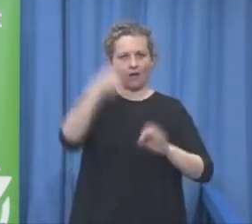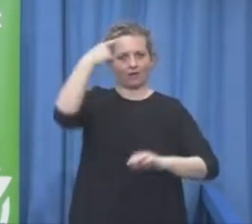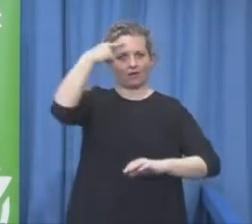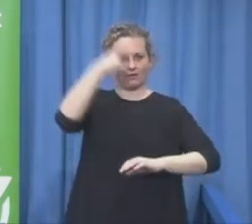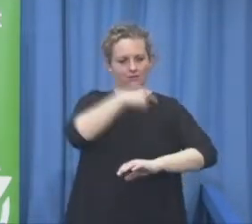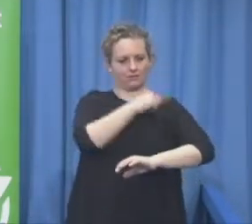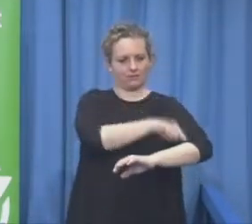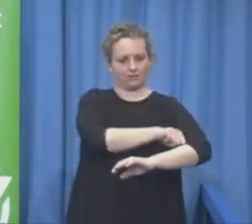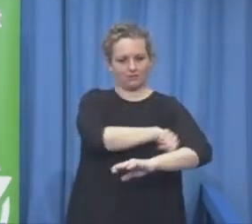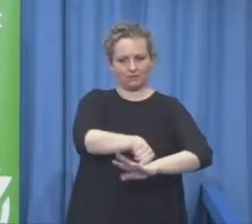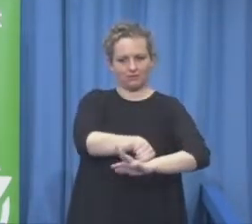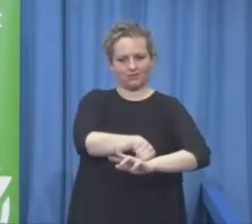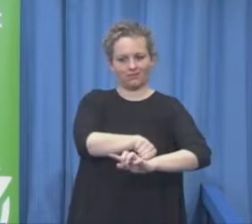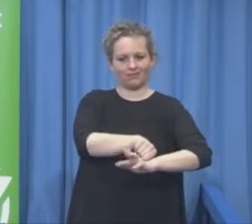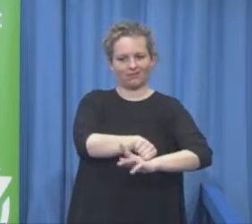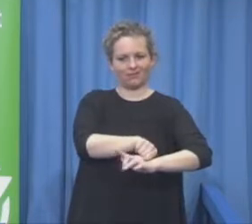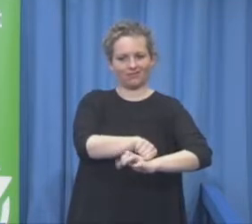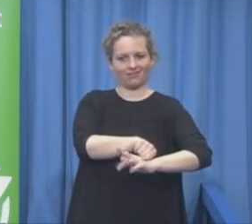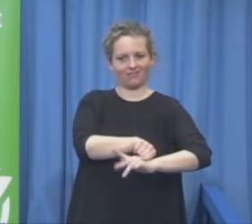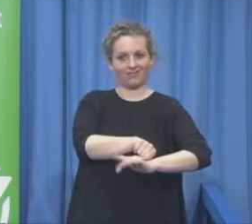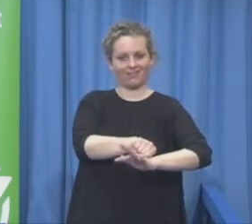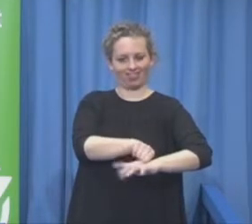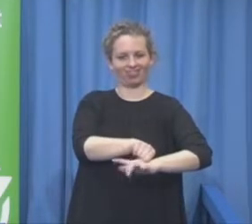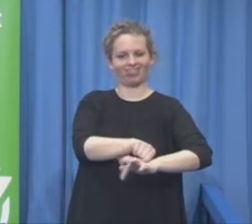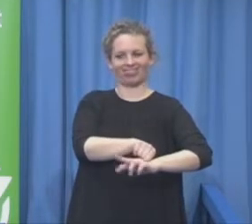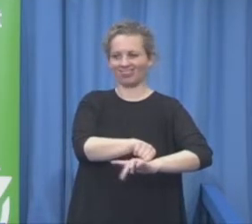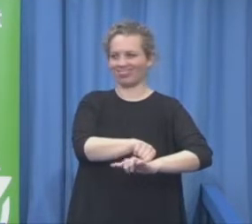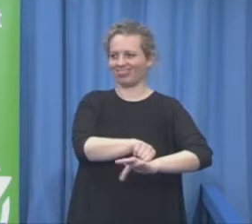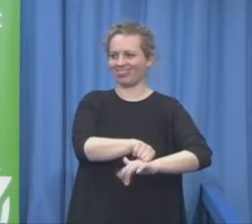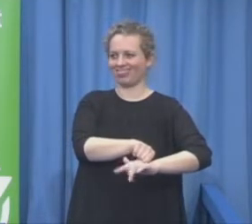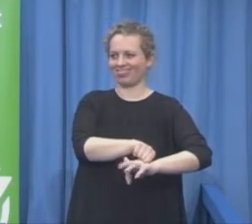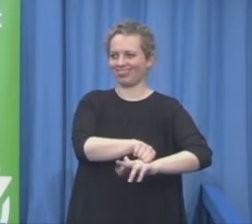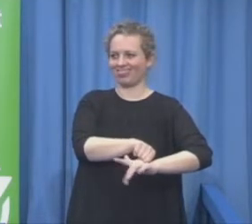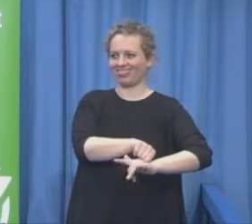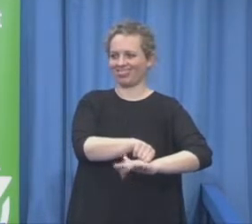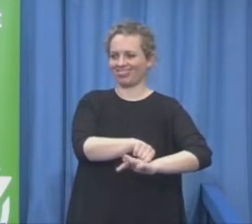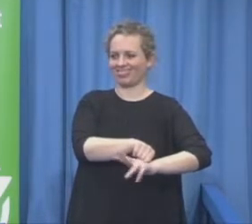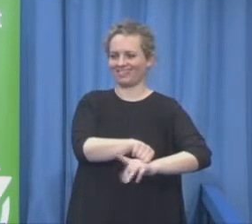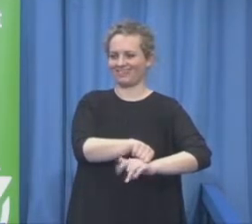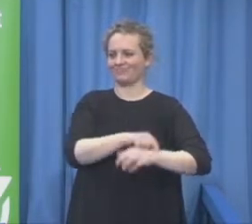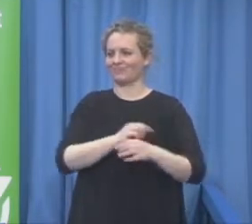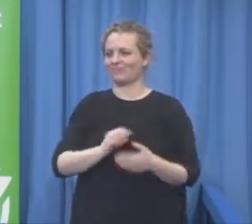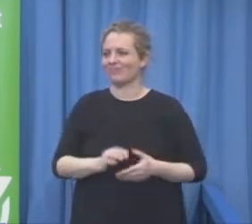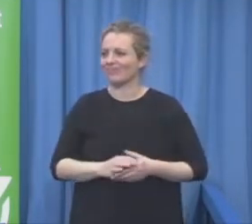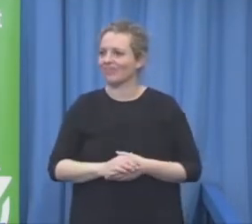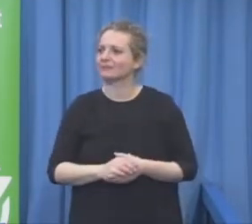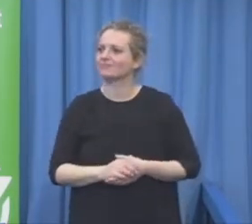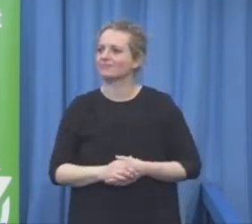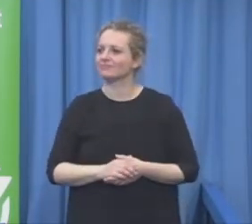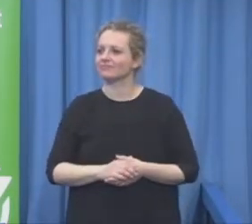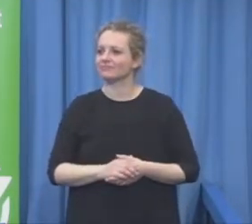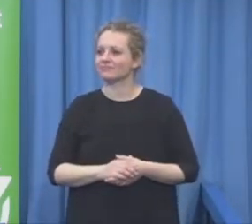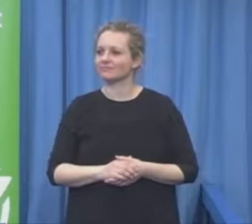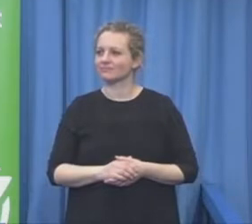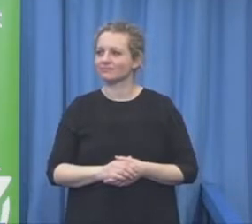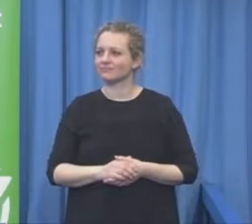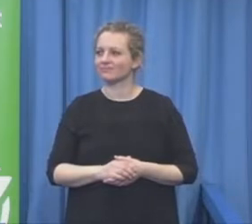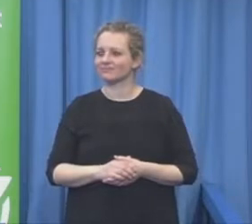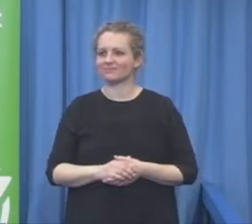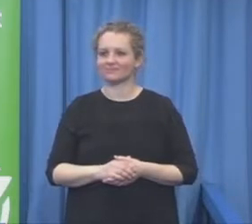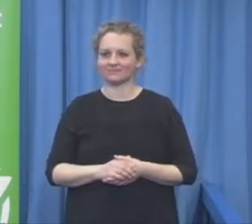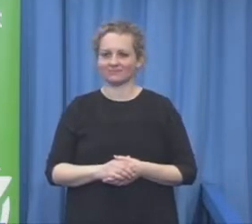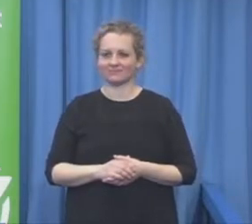his genius point is released for free of his plan